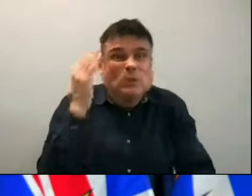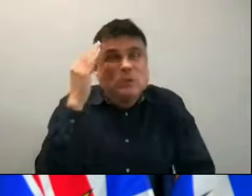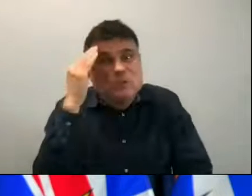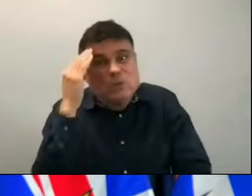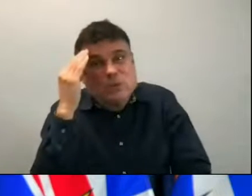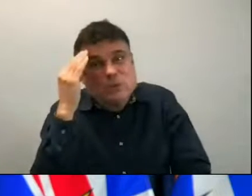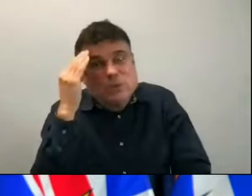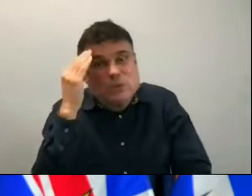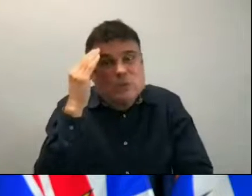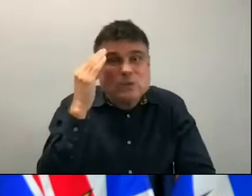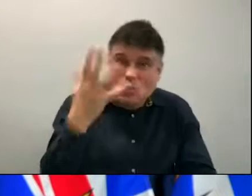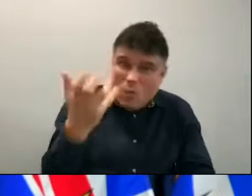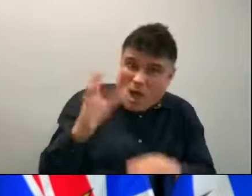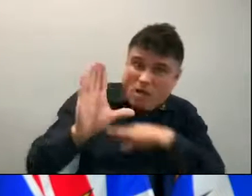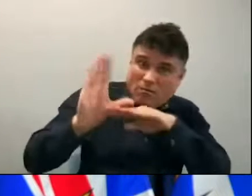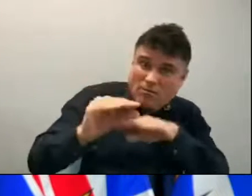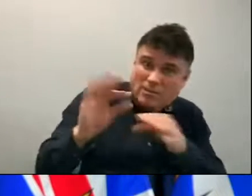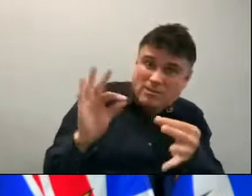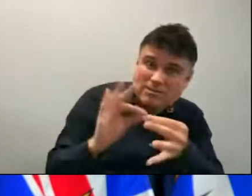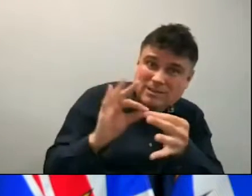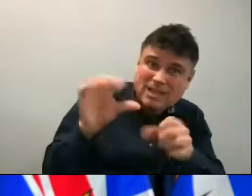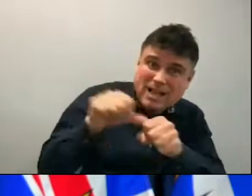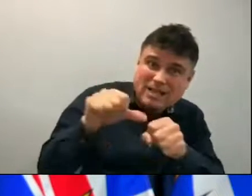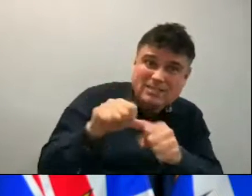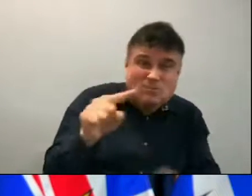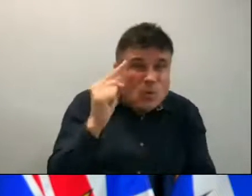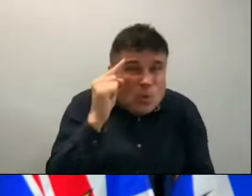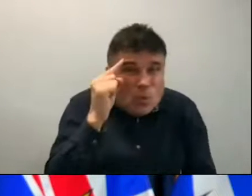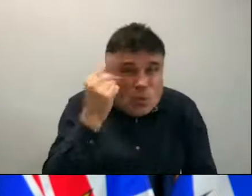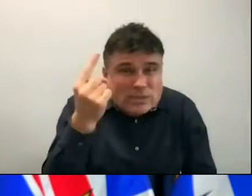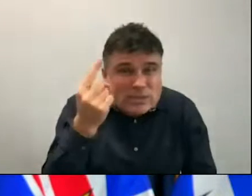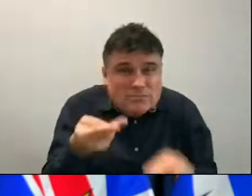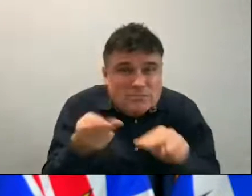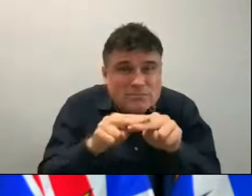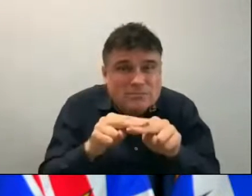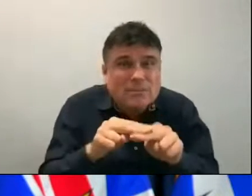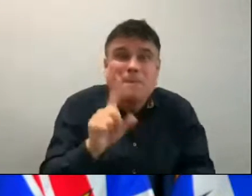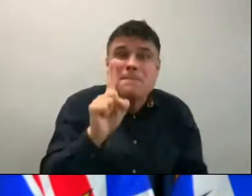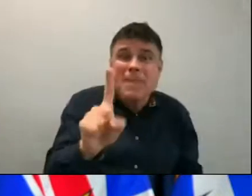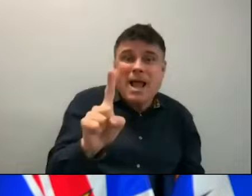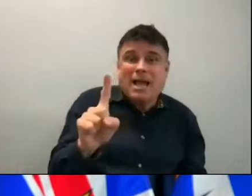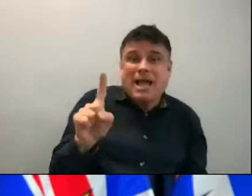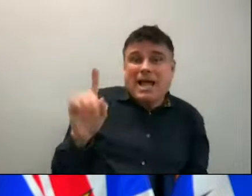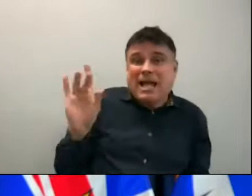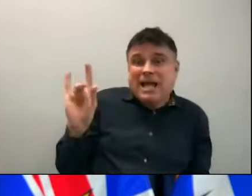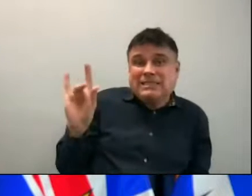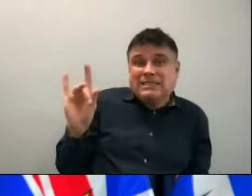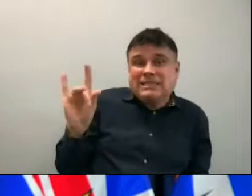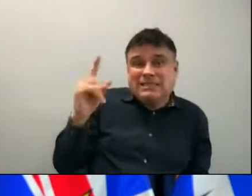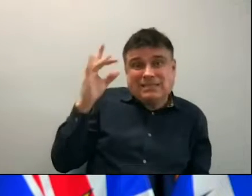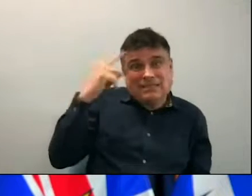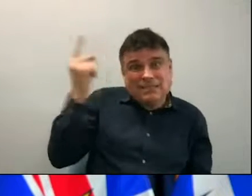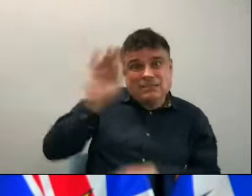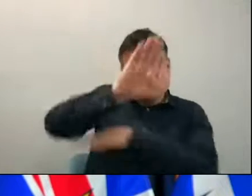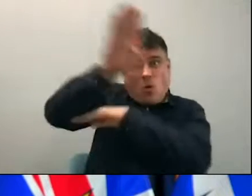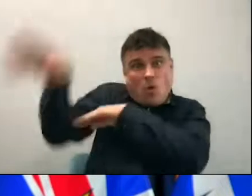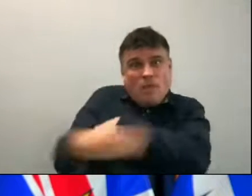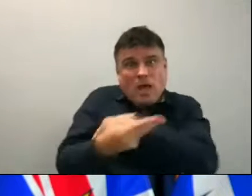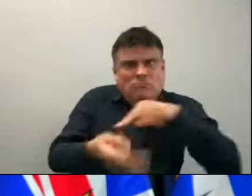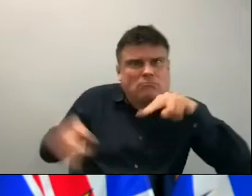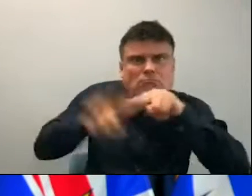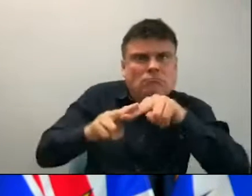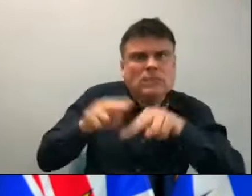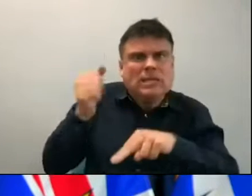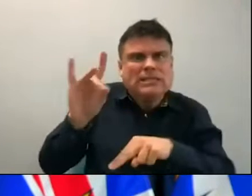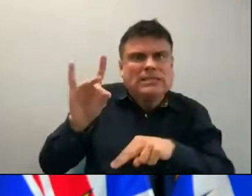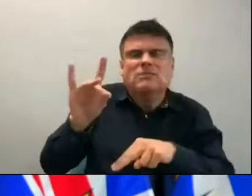is a part of the increase, one cent. But an 18 cent a litre increase overnight has everything to do with international